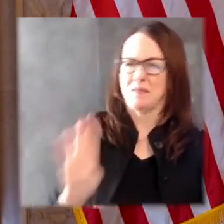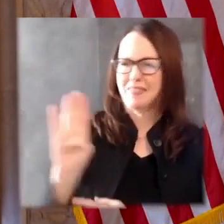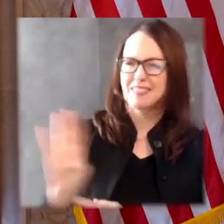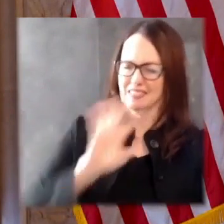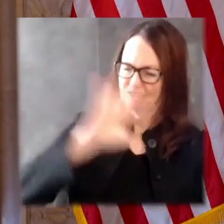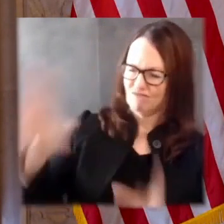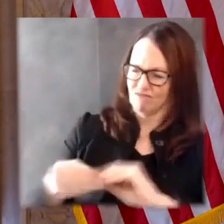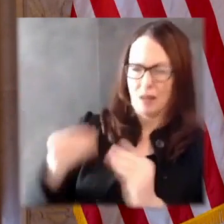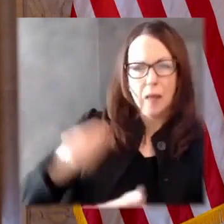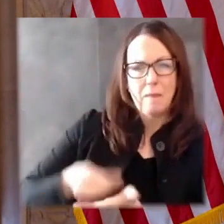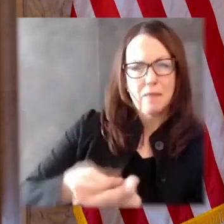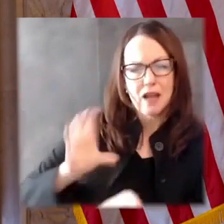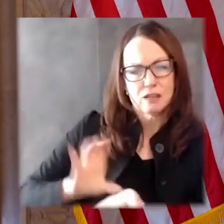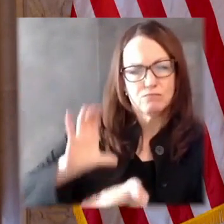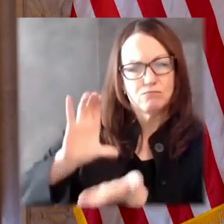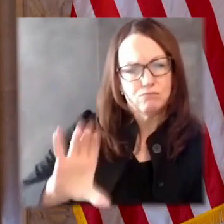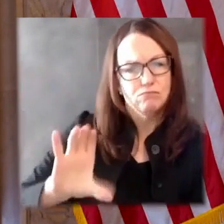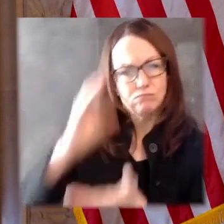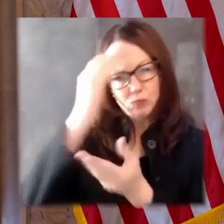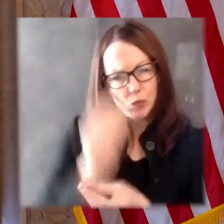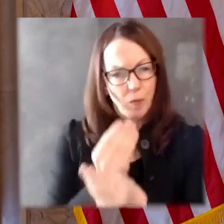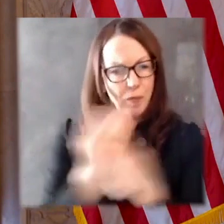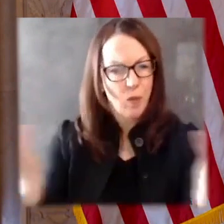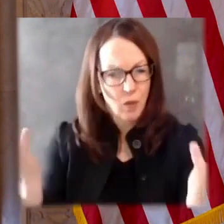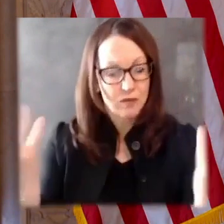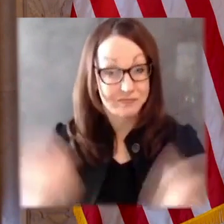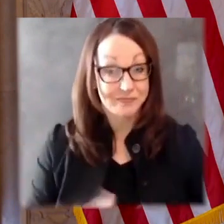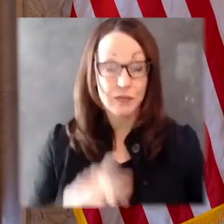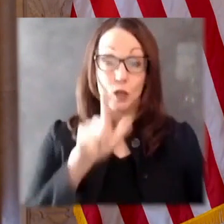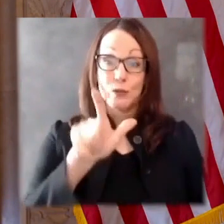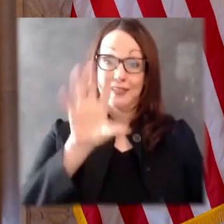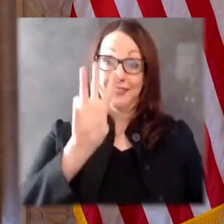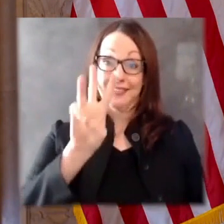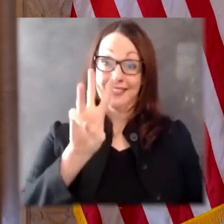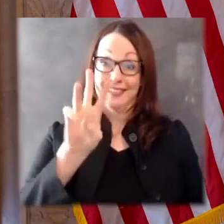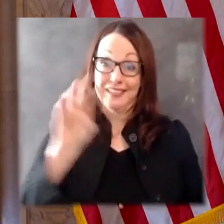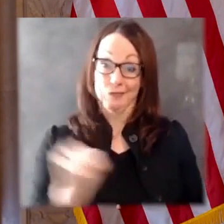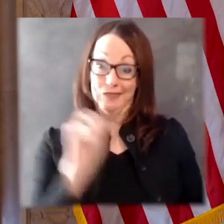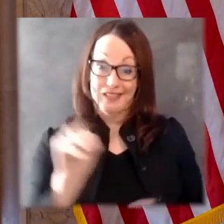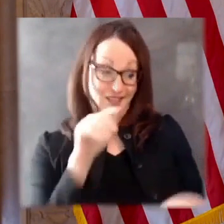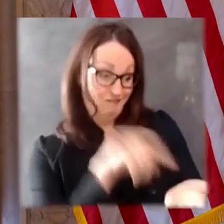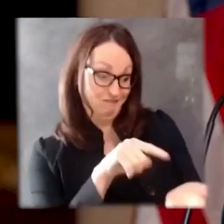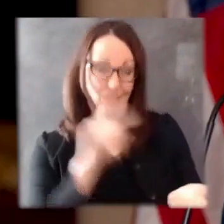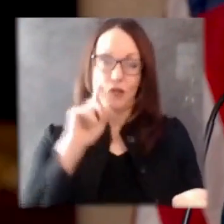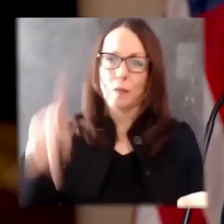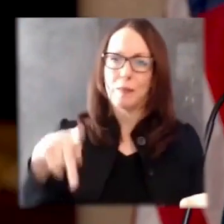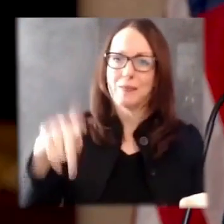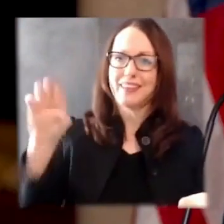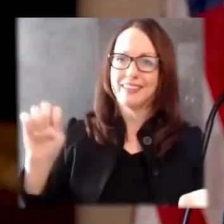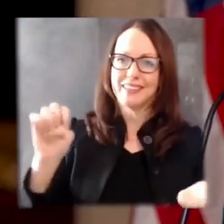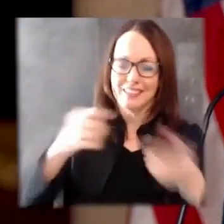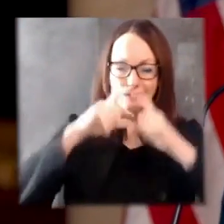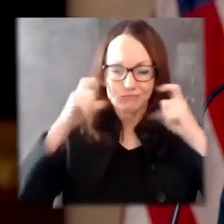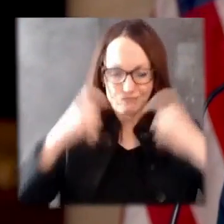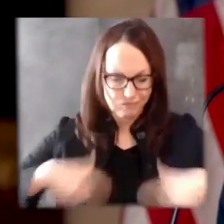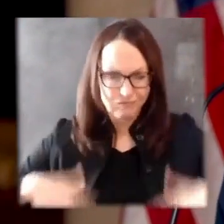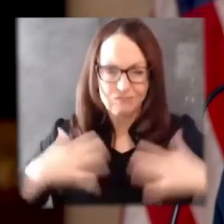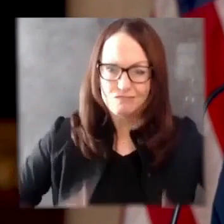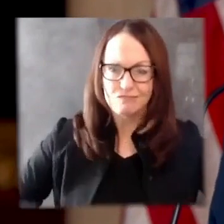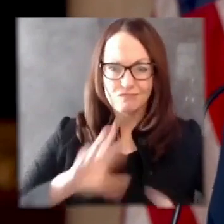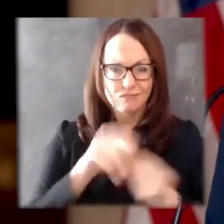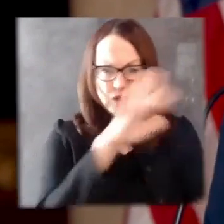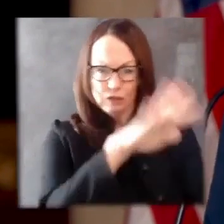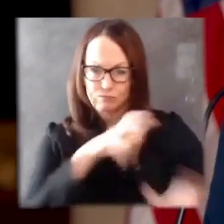to hospitals, long-term care facilities, veterans' homes, and frontline workers. We provided more than